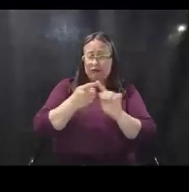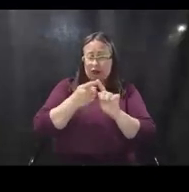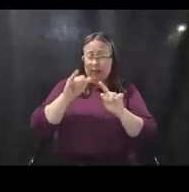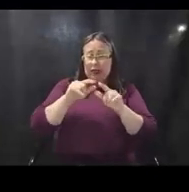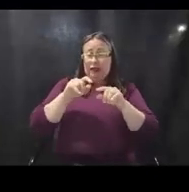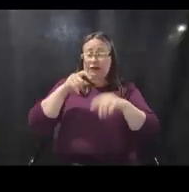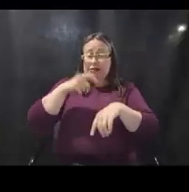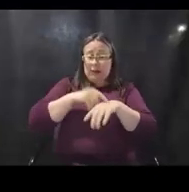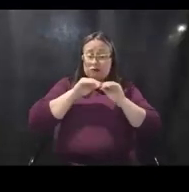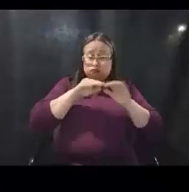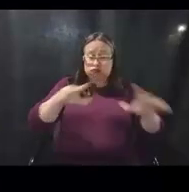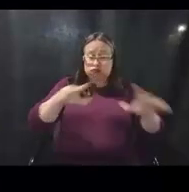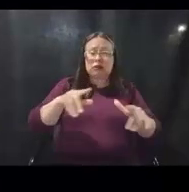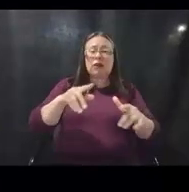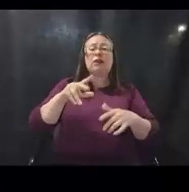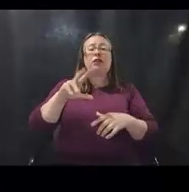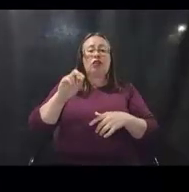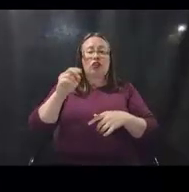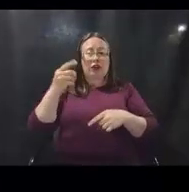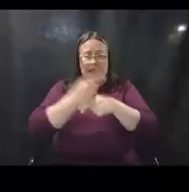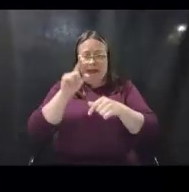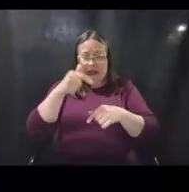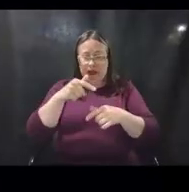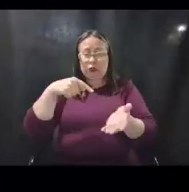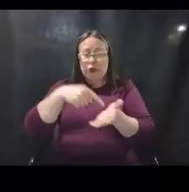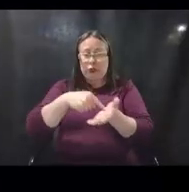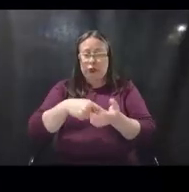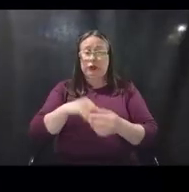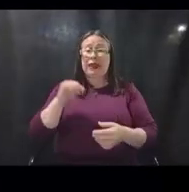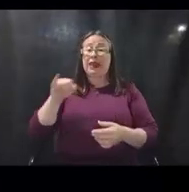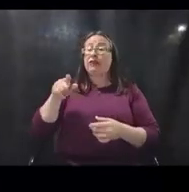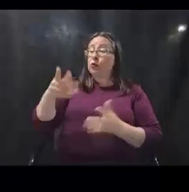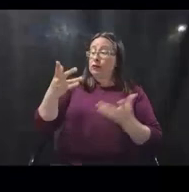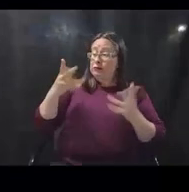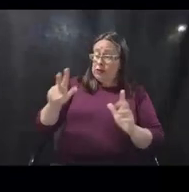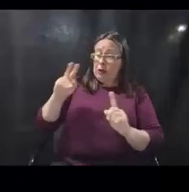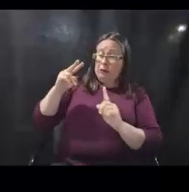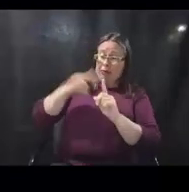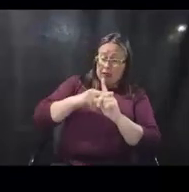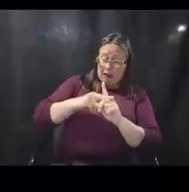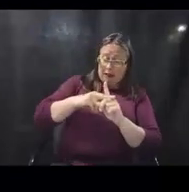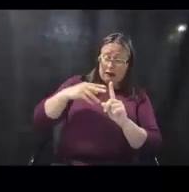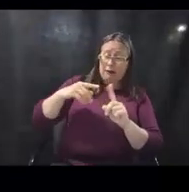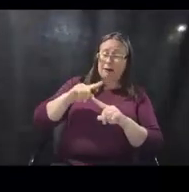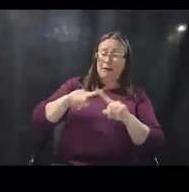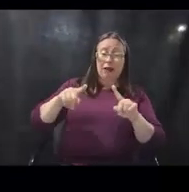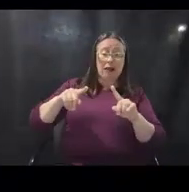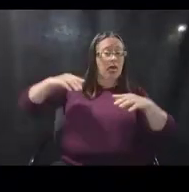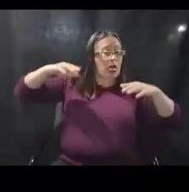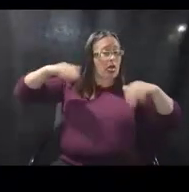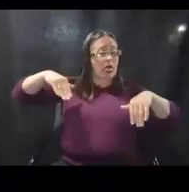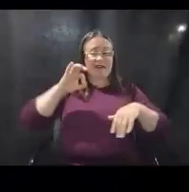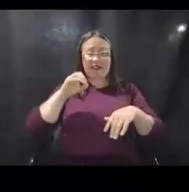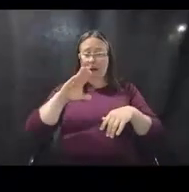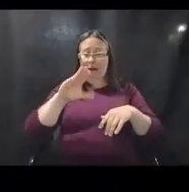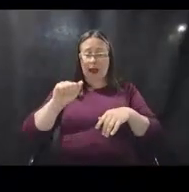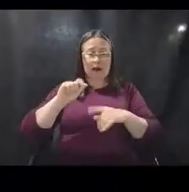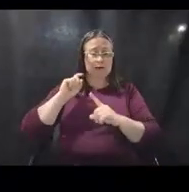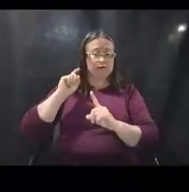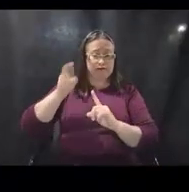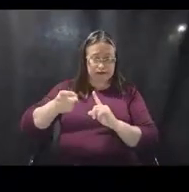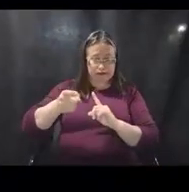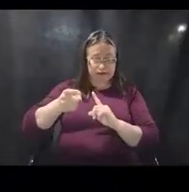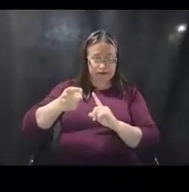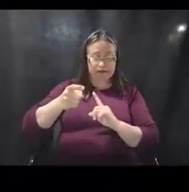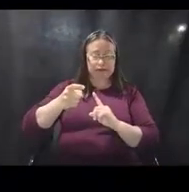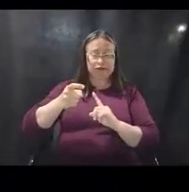If you have not yet, if you have applied for public assistance funding, but FEMA has not yet obligated funding, then your first information